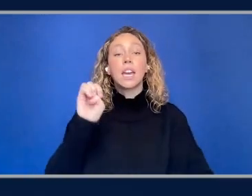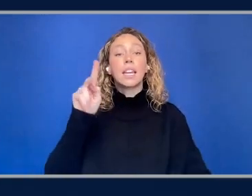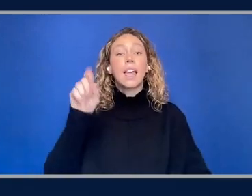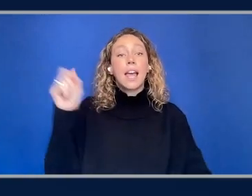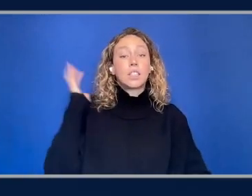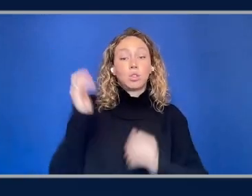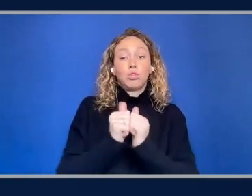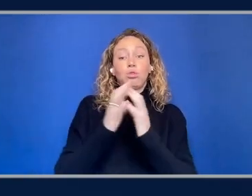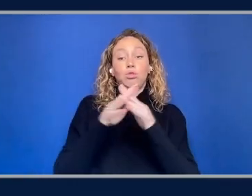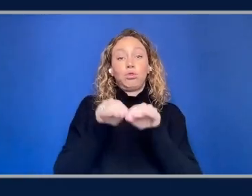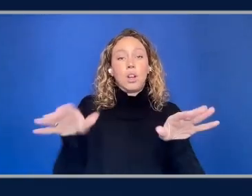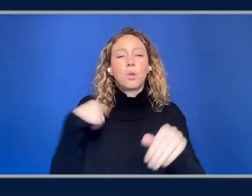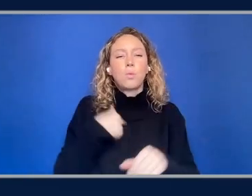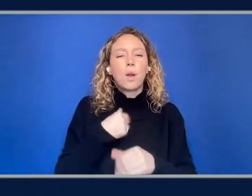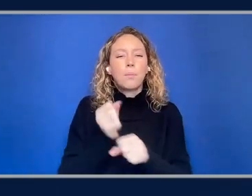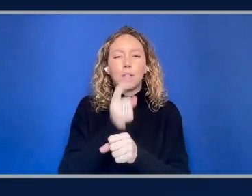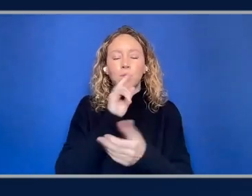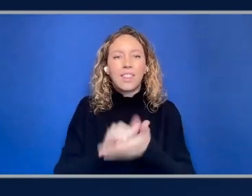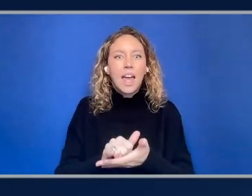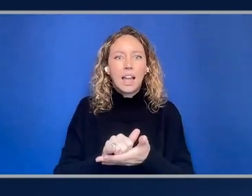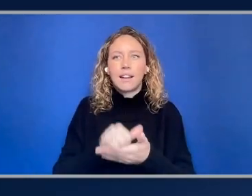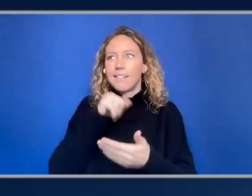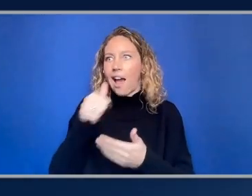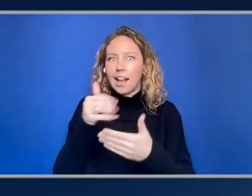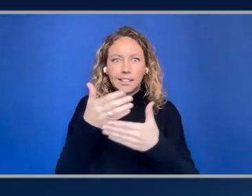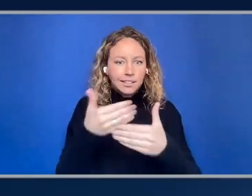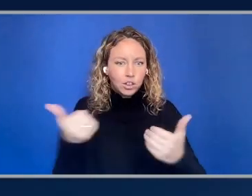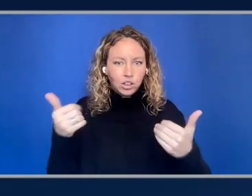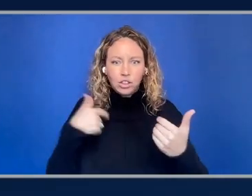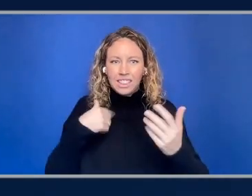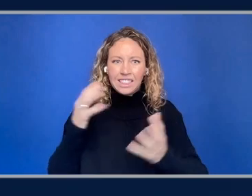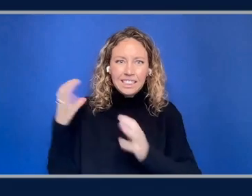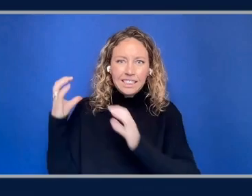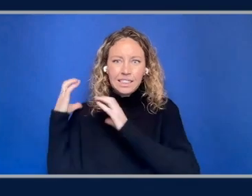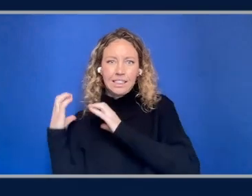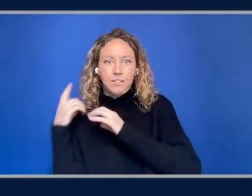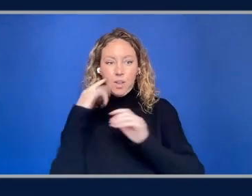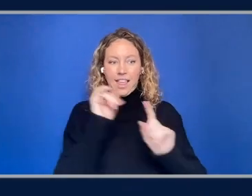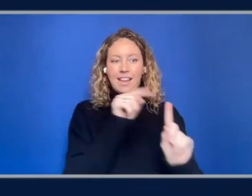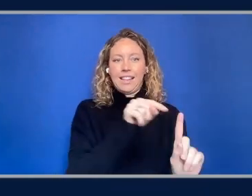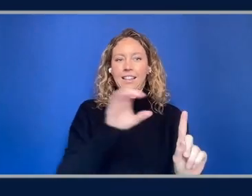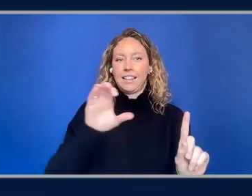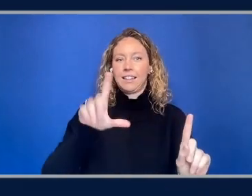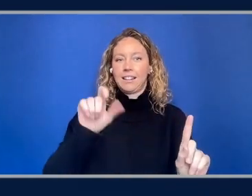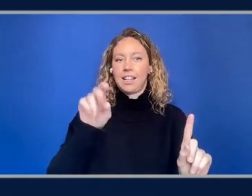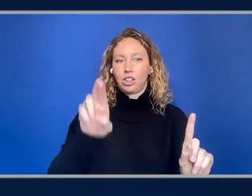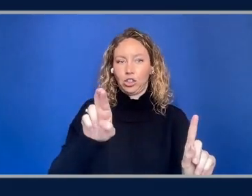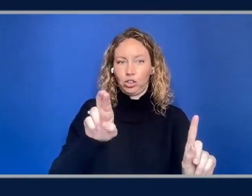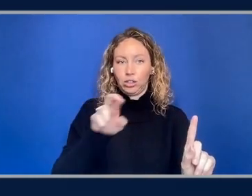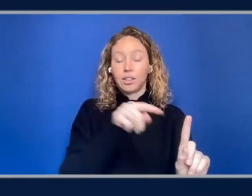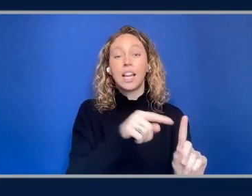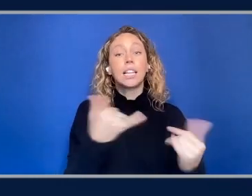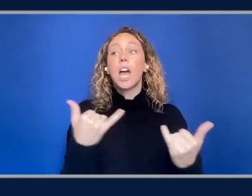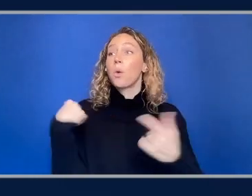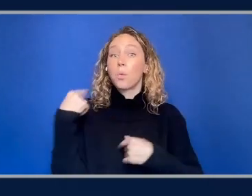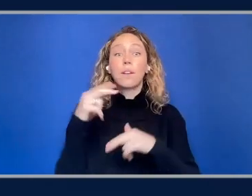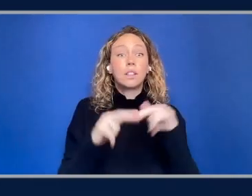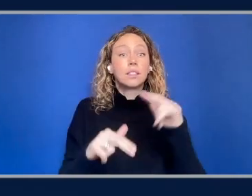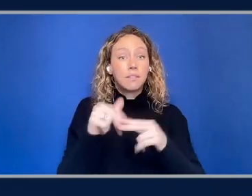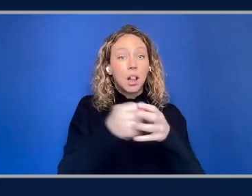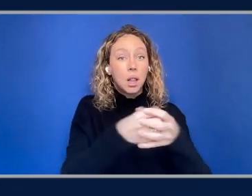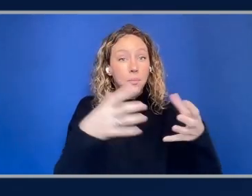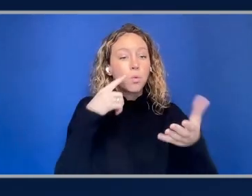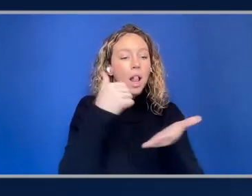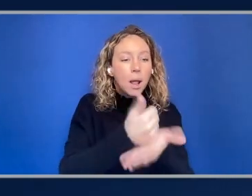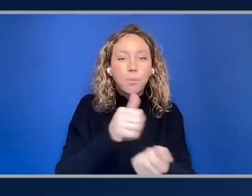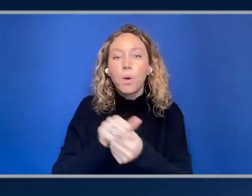alleviating the undifferentiated heavy lifting of managing that cluster control plane. And since then, you we've built a lot of features that help customers with the